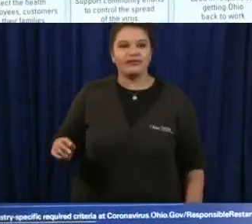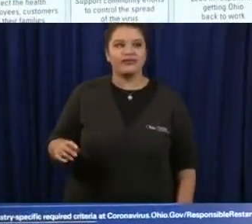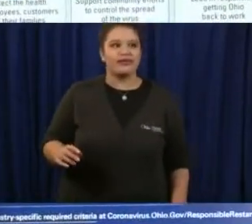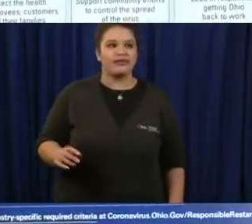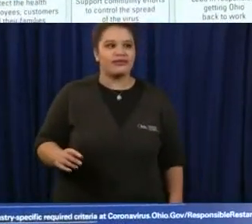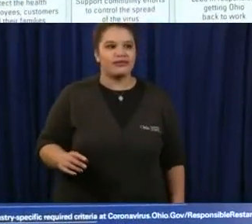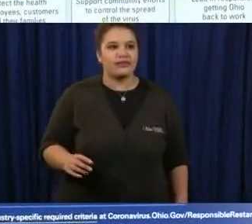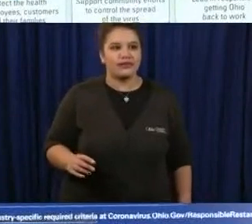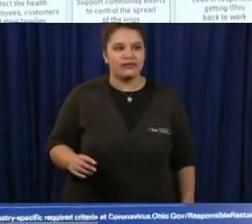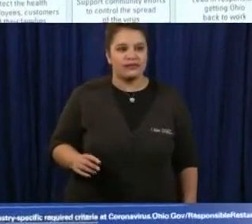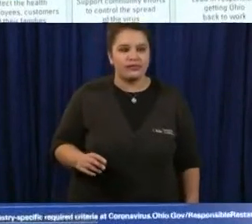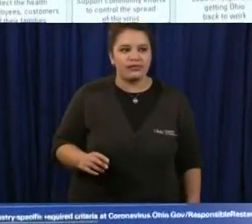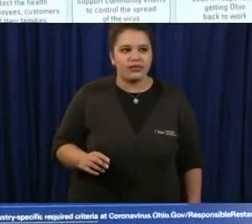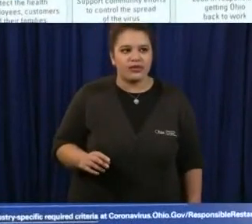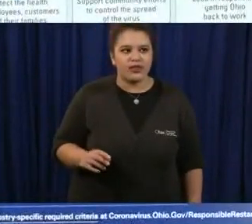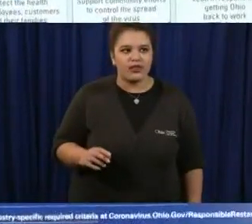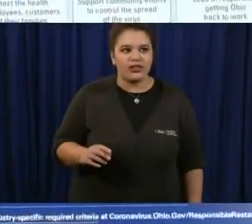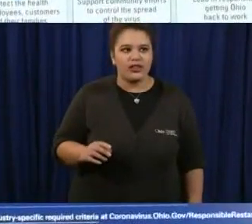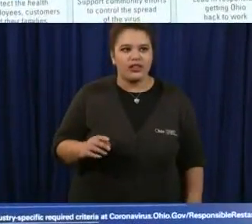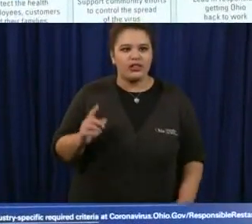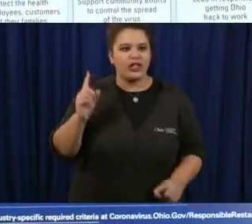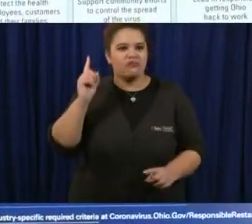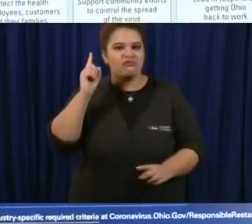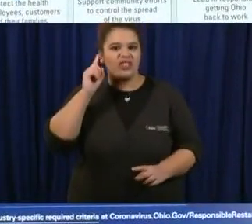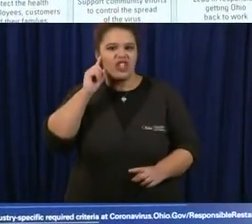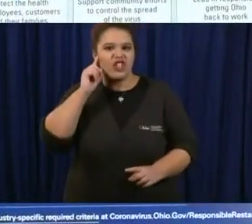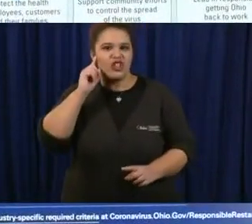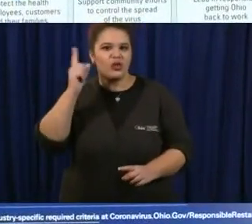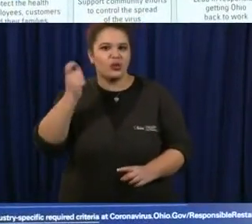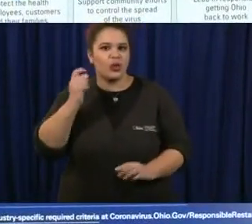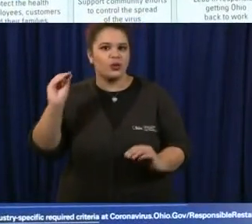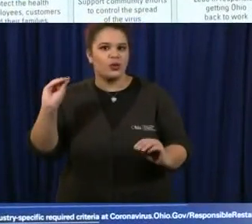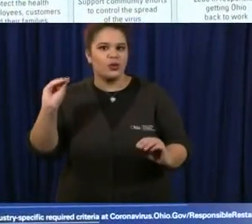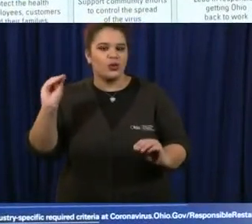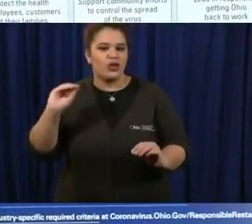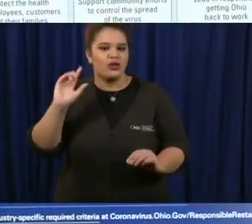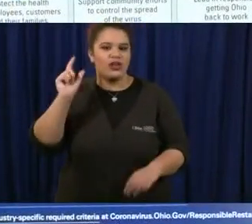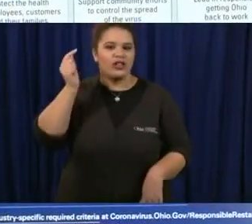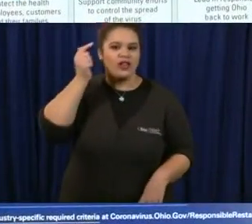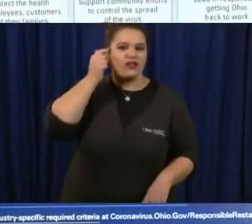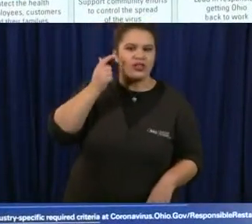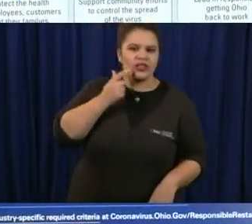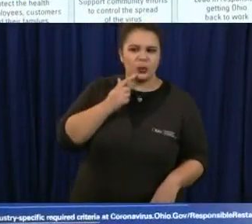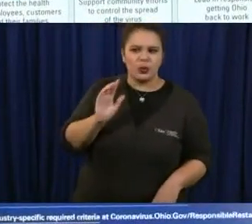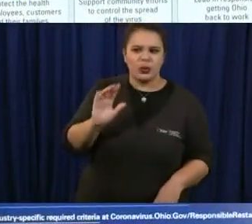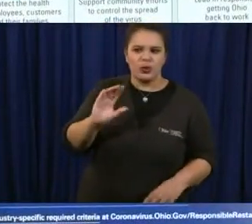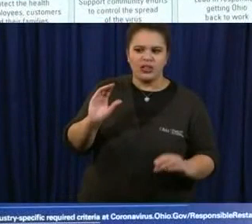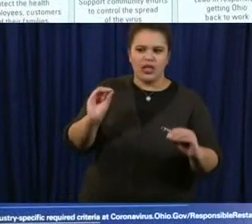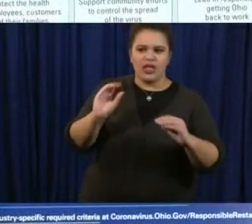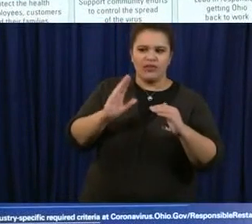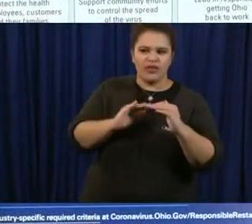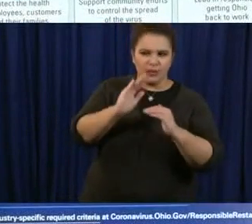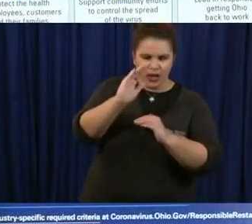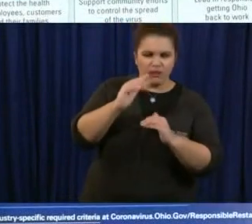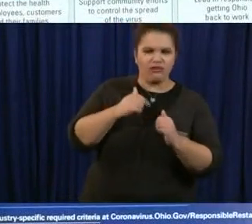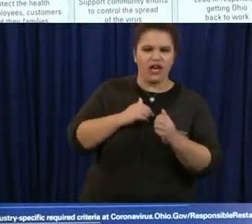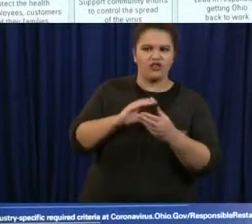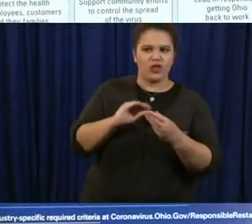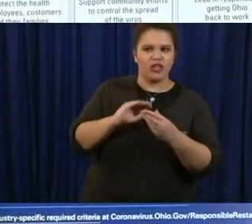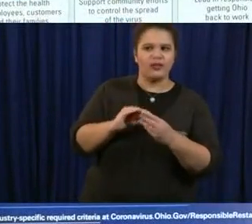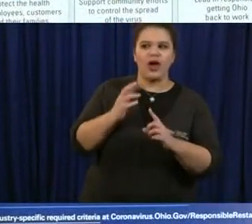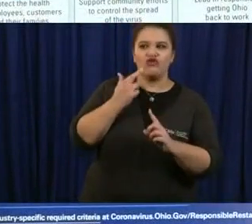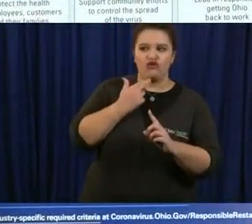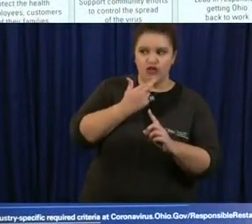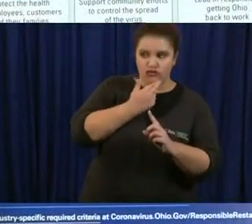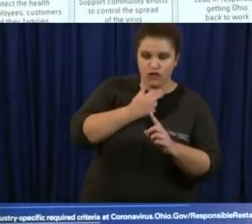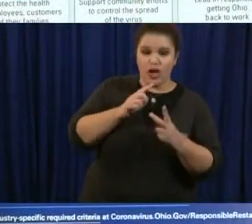None of the above. Look, I talked about restaurants as we move forward,